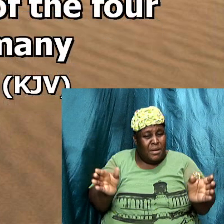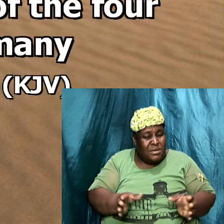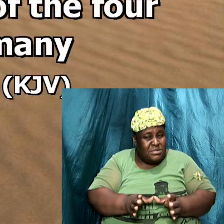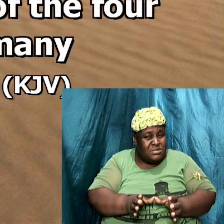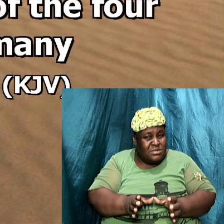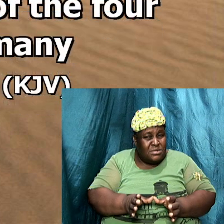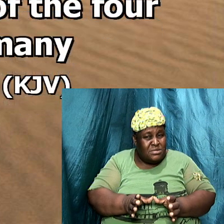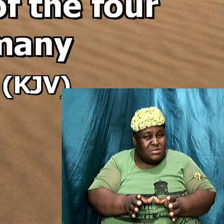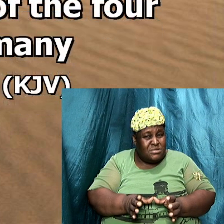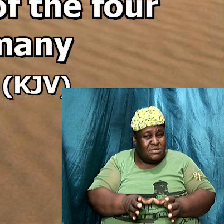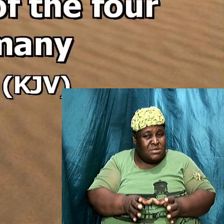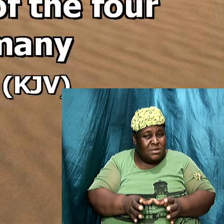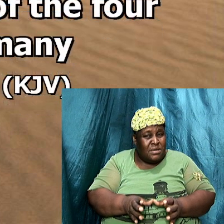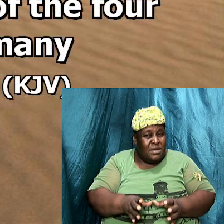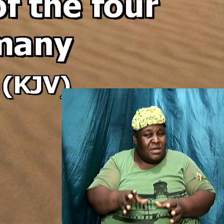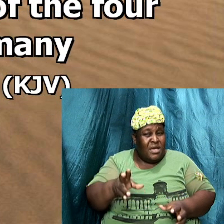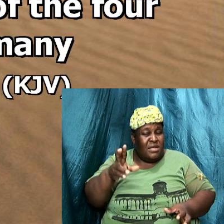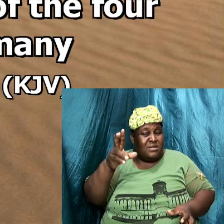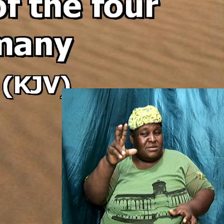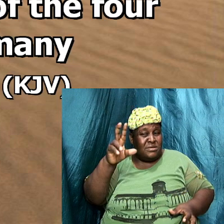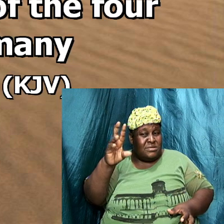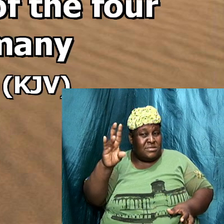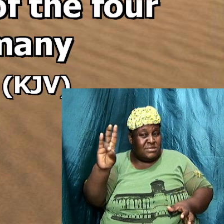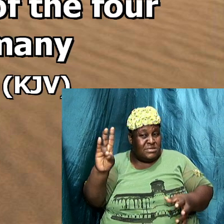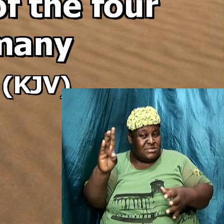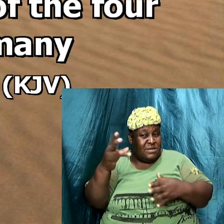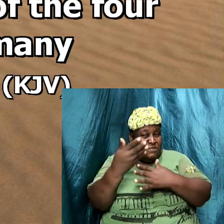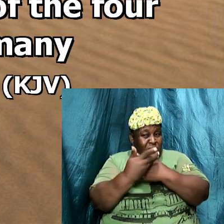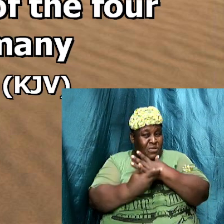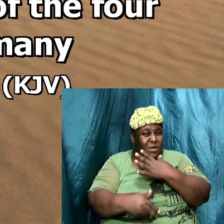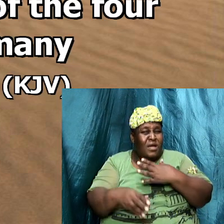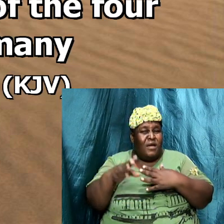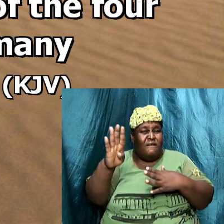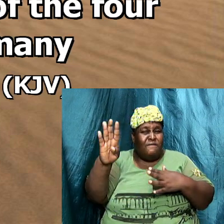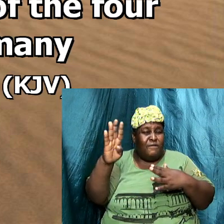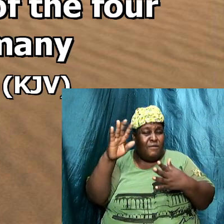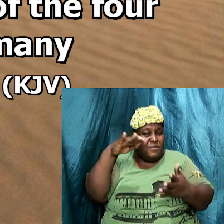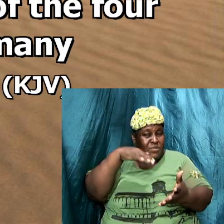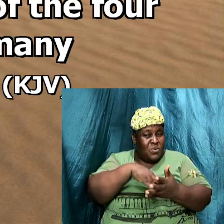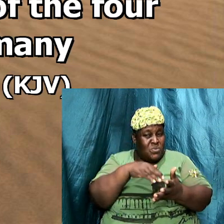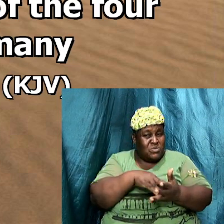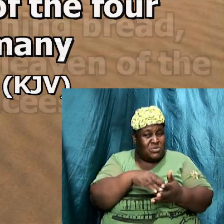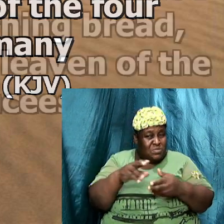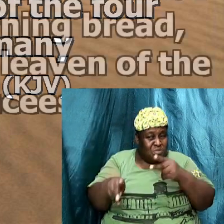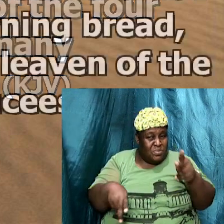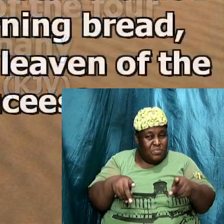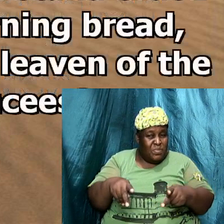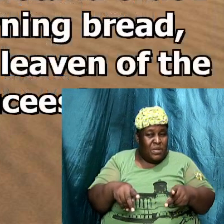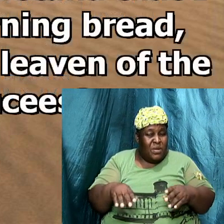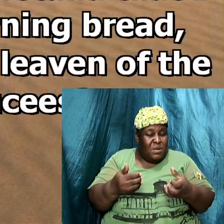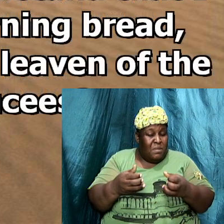neither the seven loaves of the four thousand and how many baskets he took up